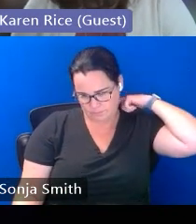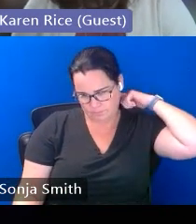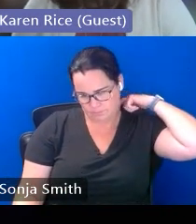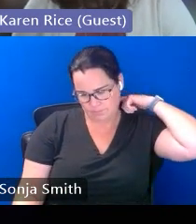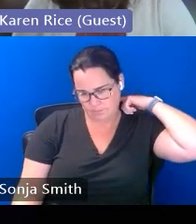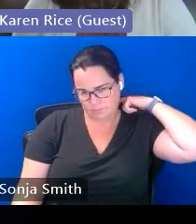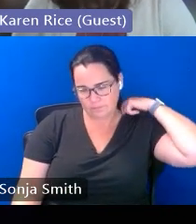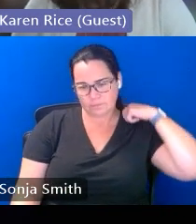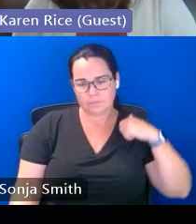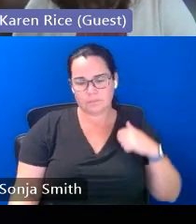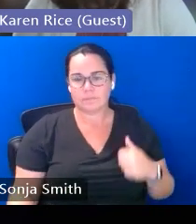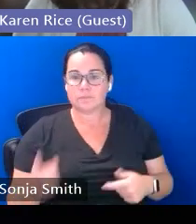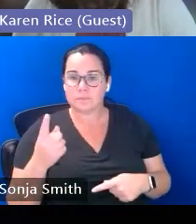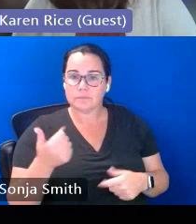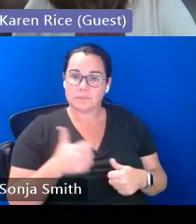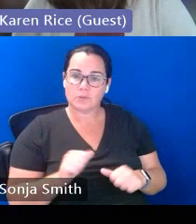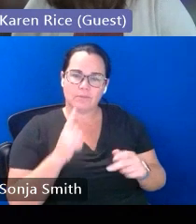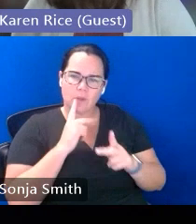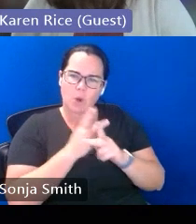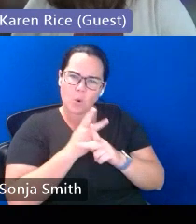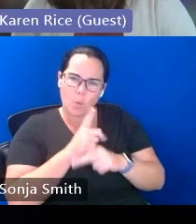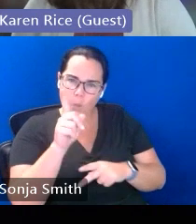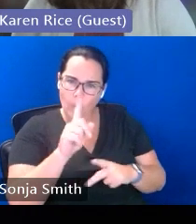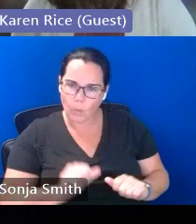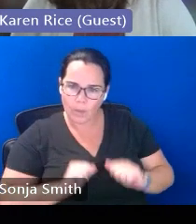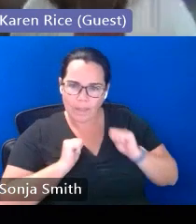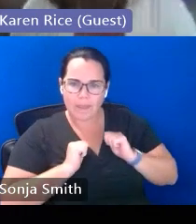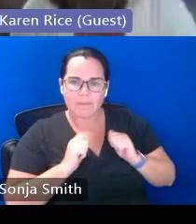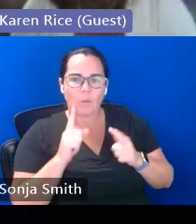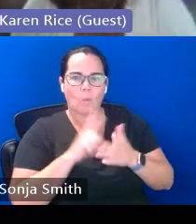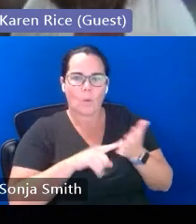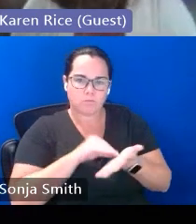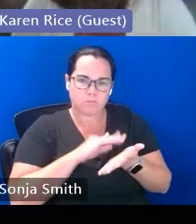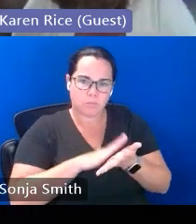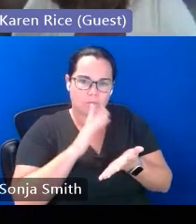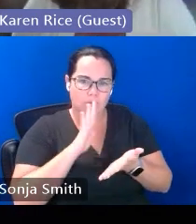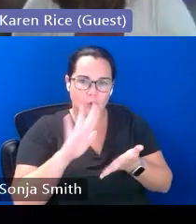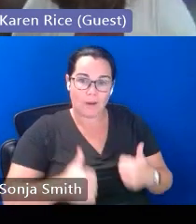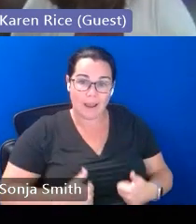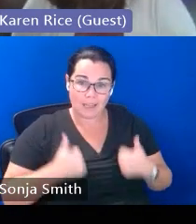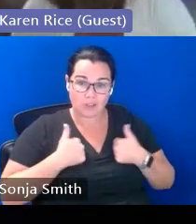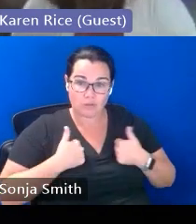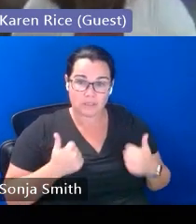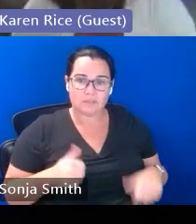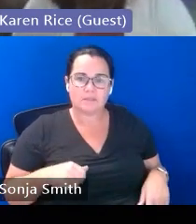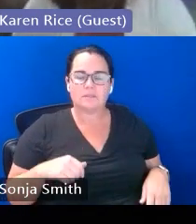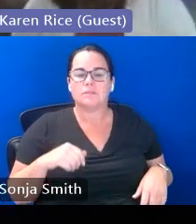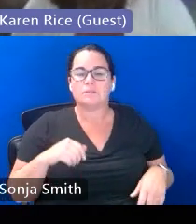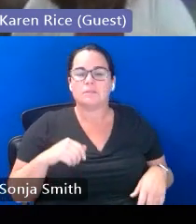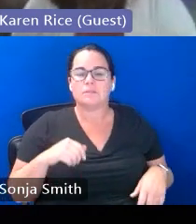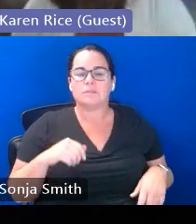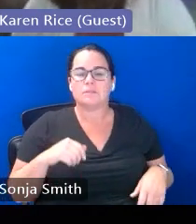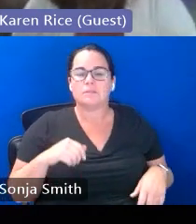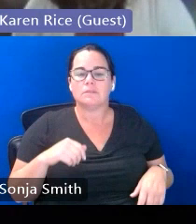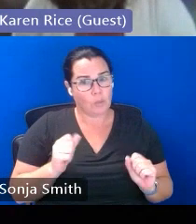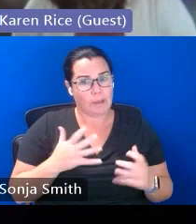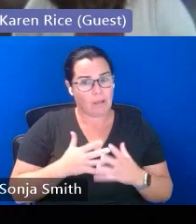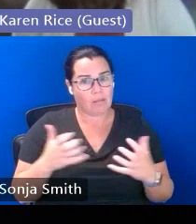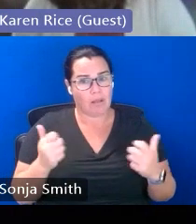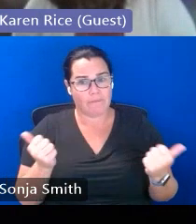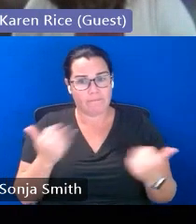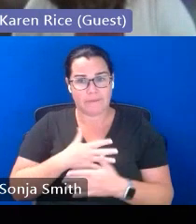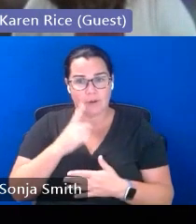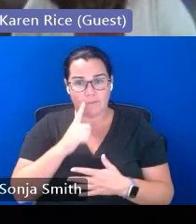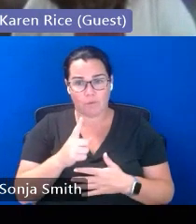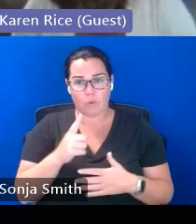know figure out okay where are you staying where can we what can we put as your address i think there's going to be there could potentially be a lot of fear for families or for